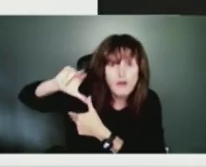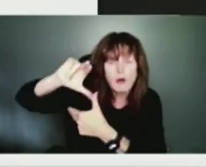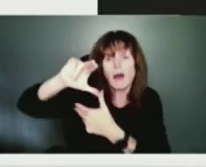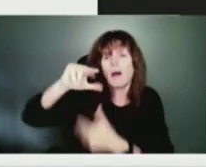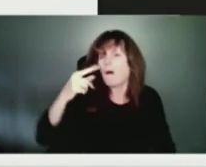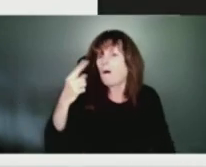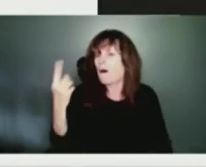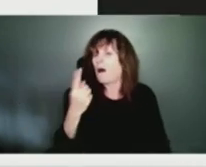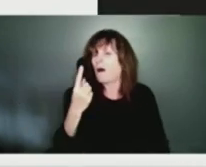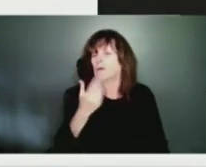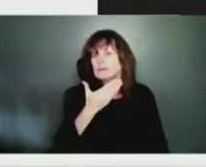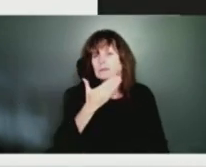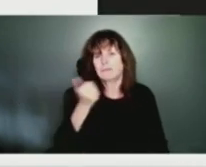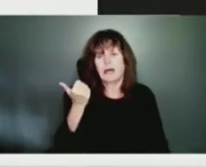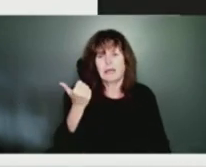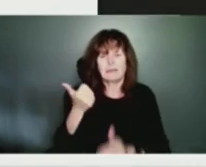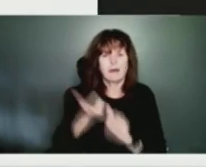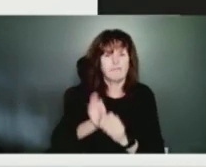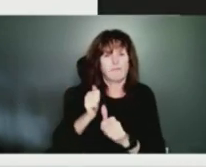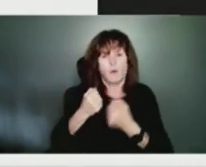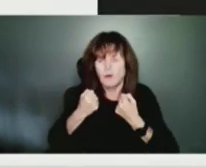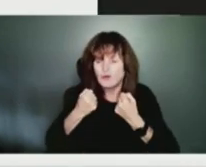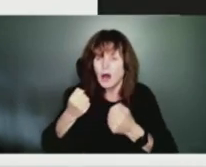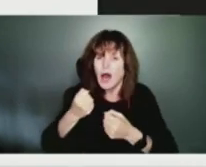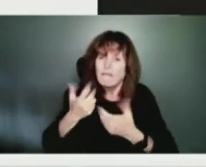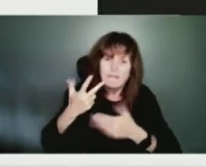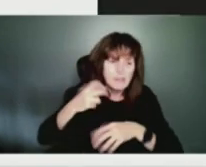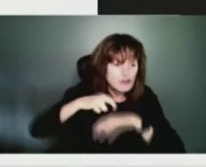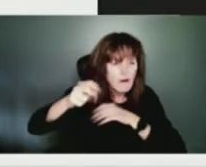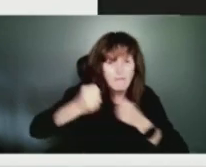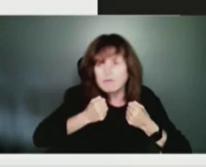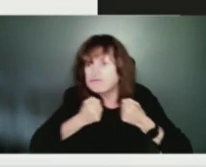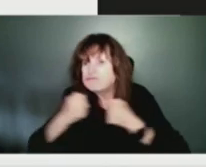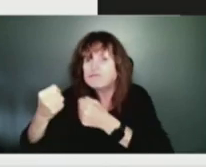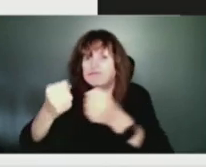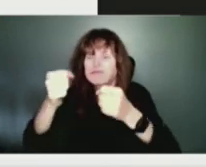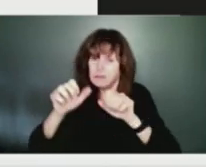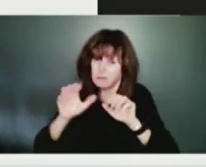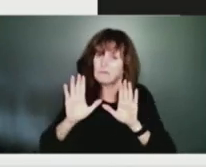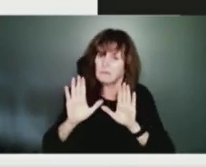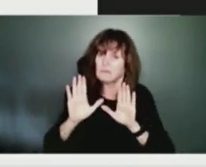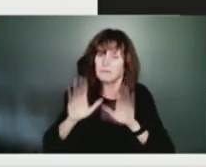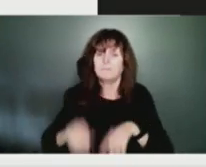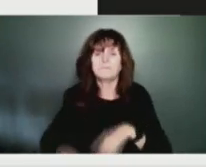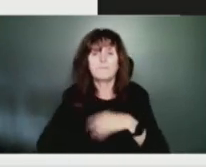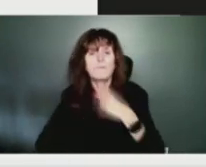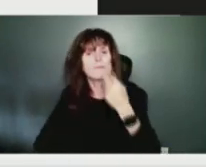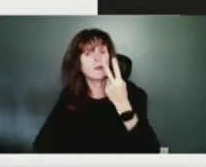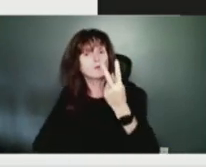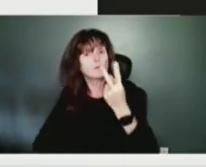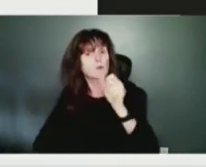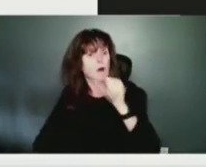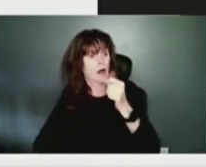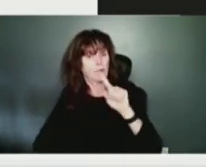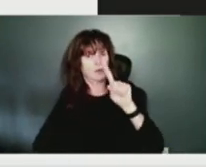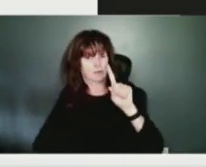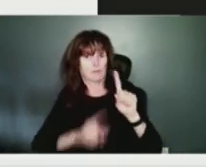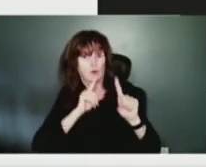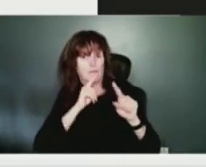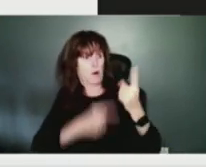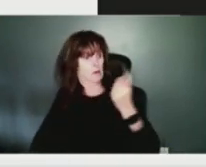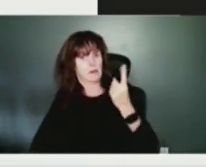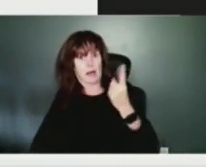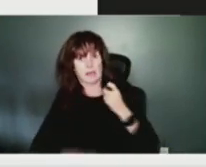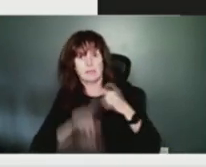we have two more questions from reporters, but they're coming through me, so I'll ask them on their behalf. So the first one is from Erin Potty with CBC